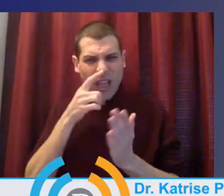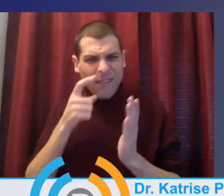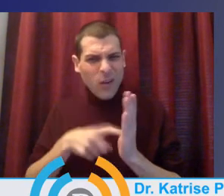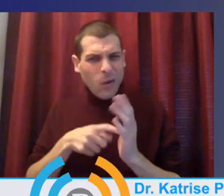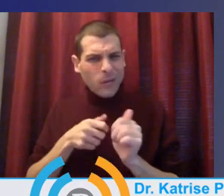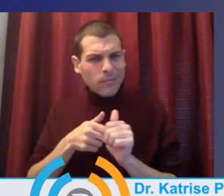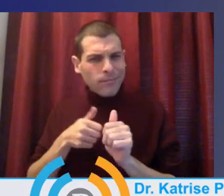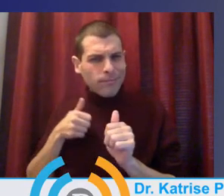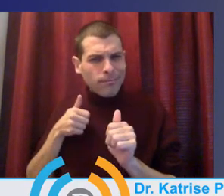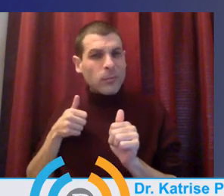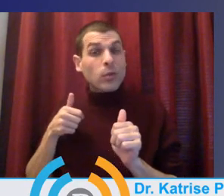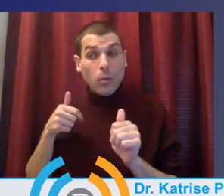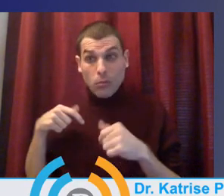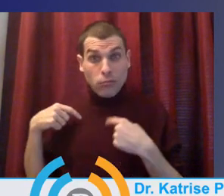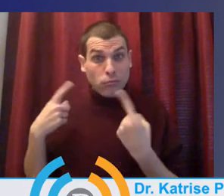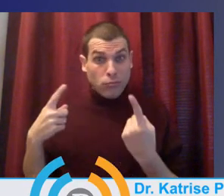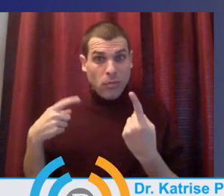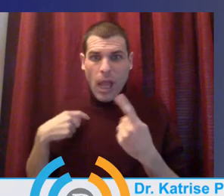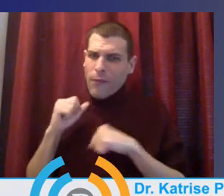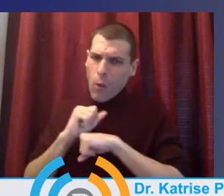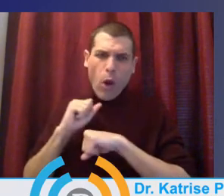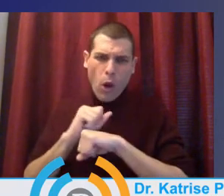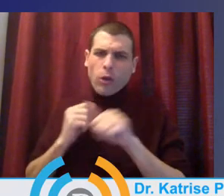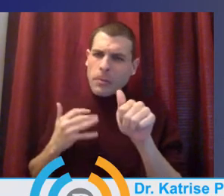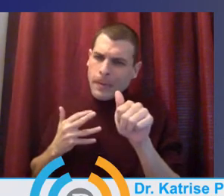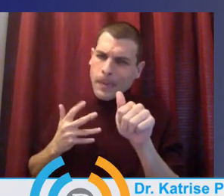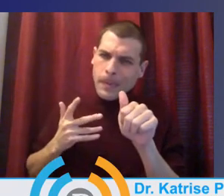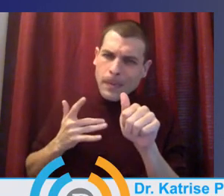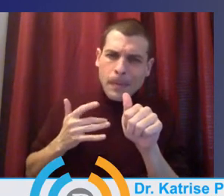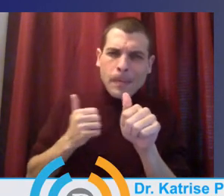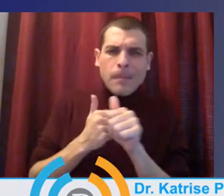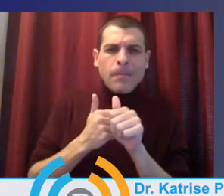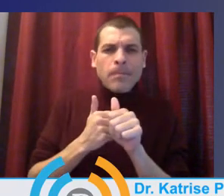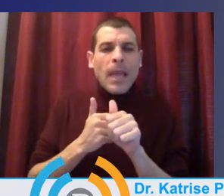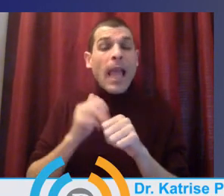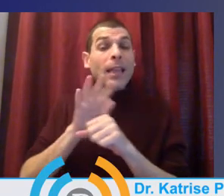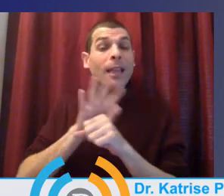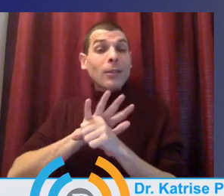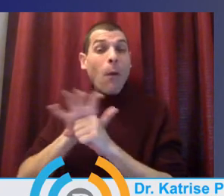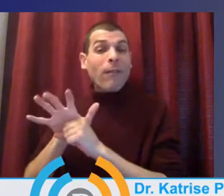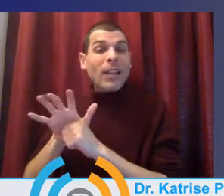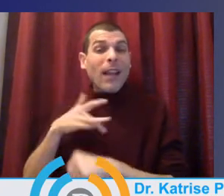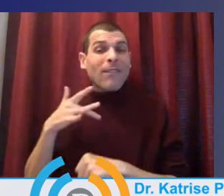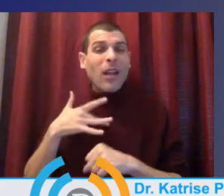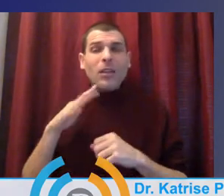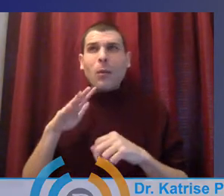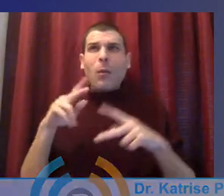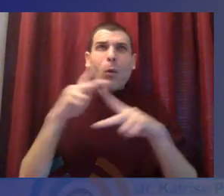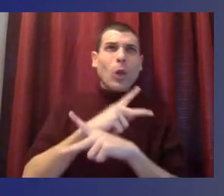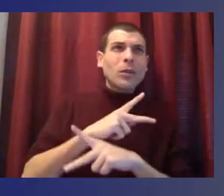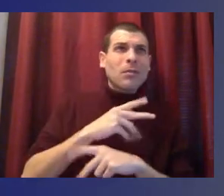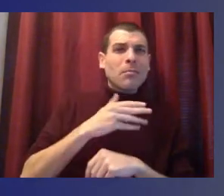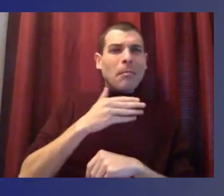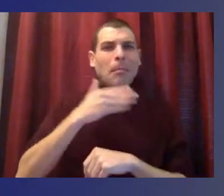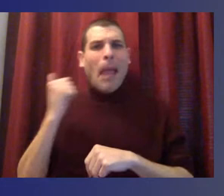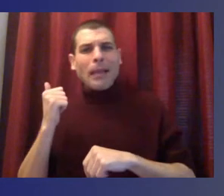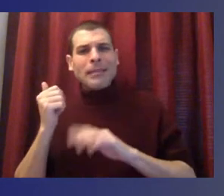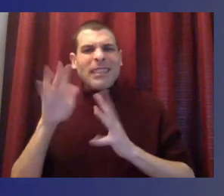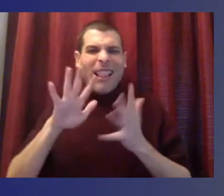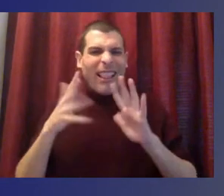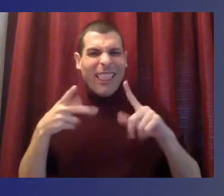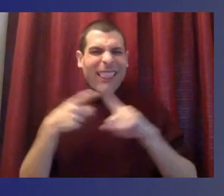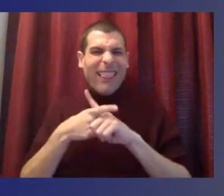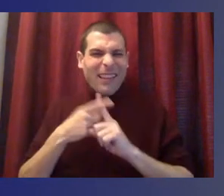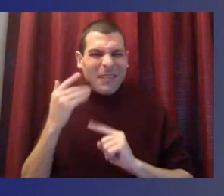And the pandemic, actually, it was probably the worst, best thing for those type of scenarios, you know what I mean? Because it was amplified and